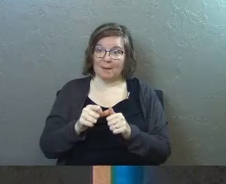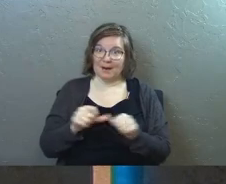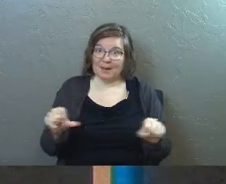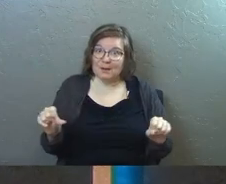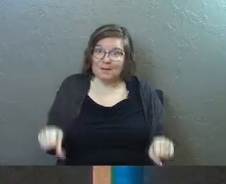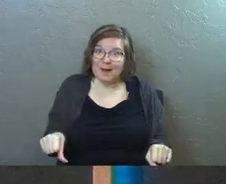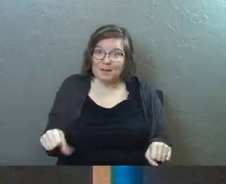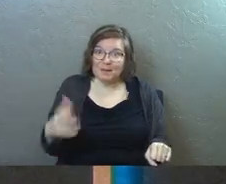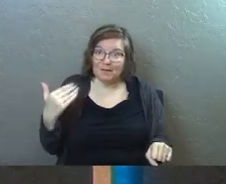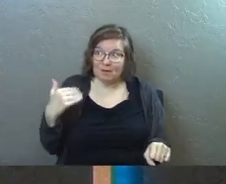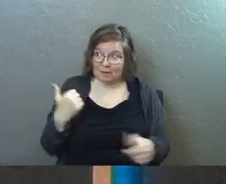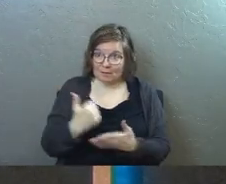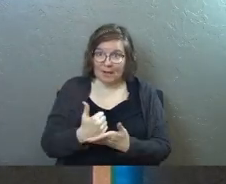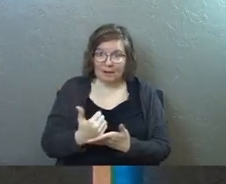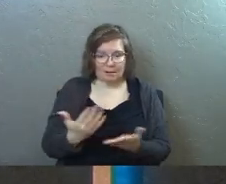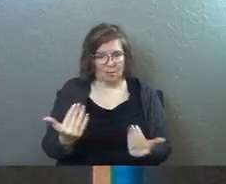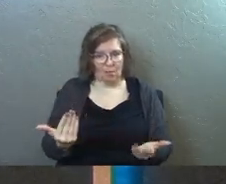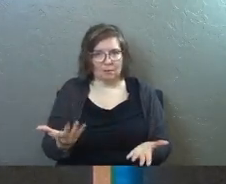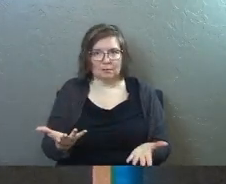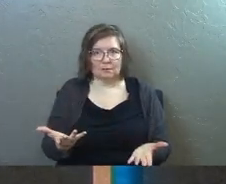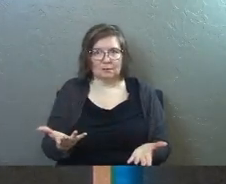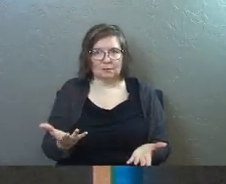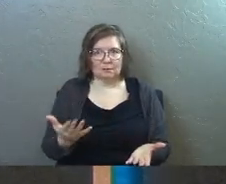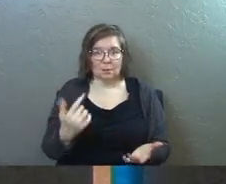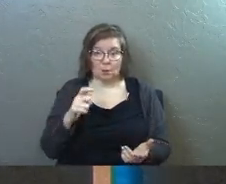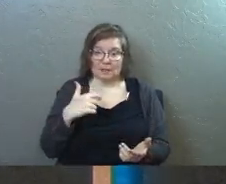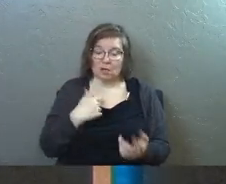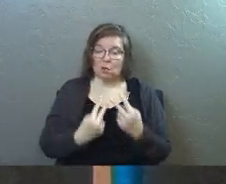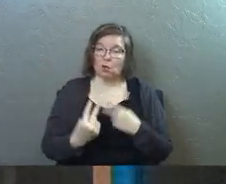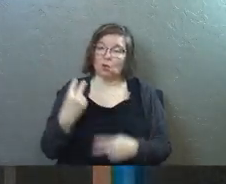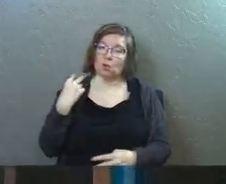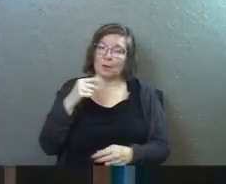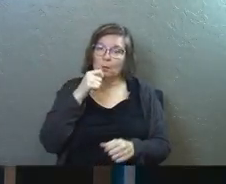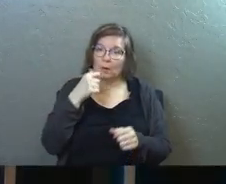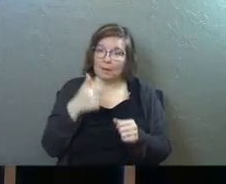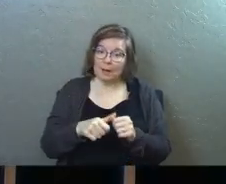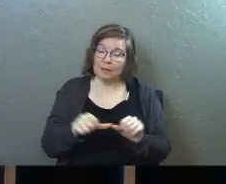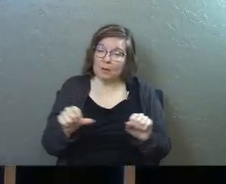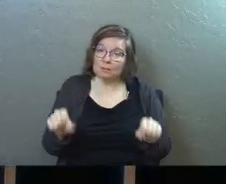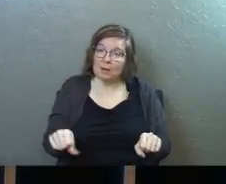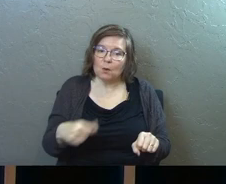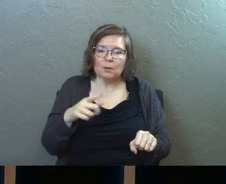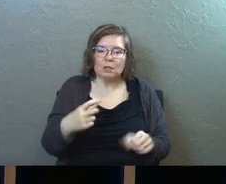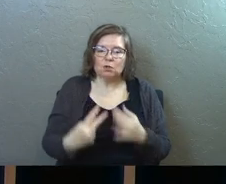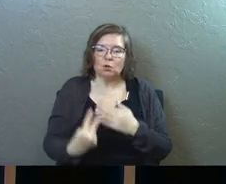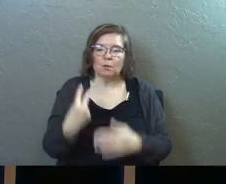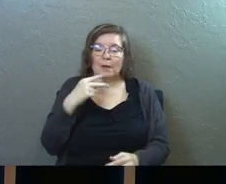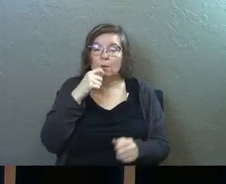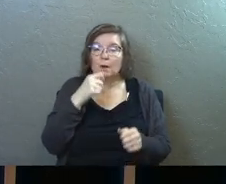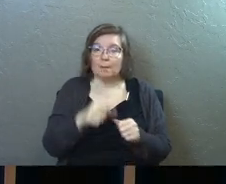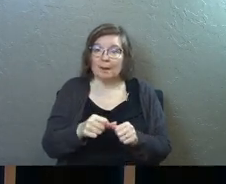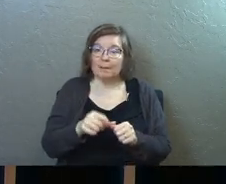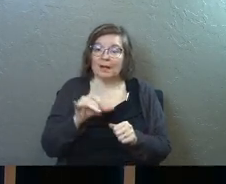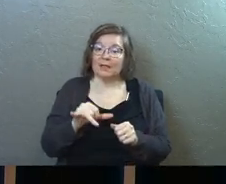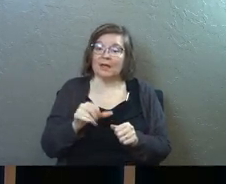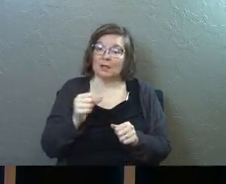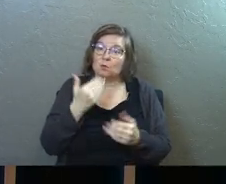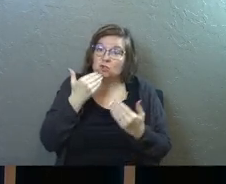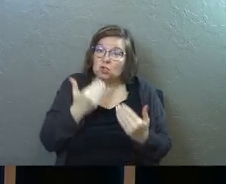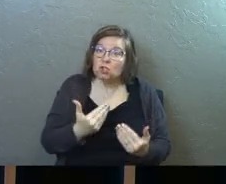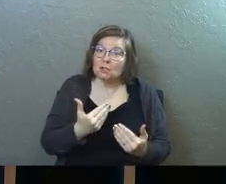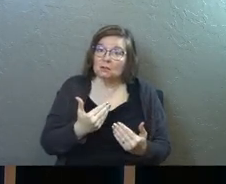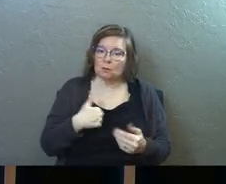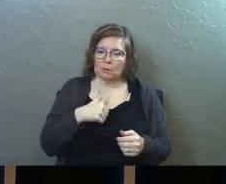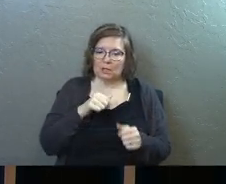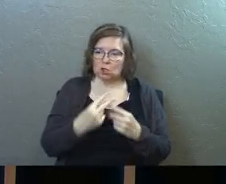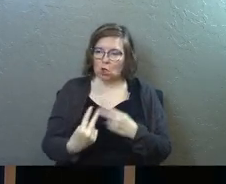possible. Amen? Come on. We need to look back and remember that it was possible. We need to look back and remember that it was good.